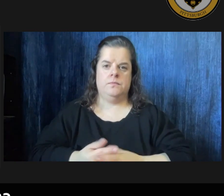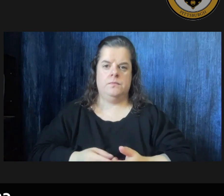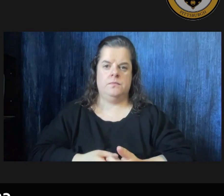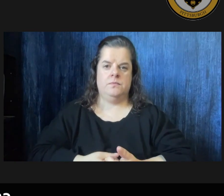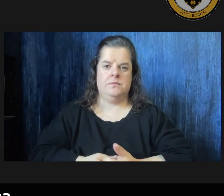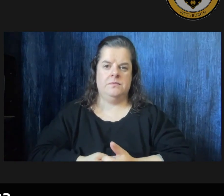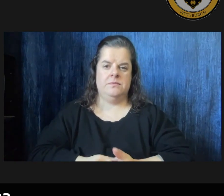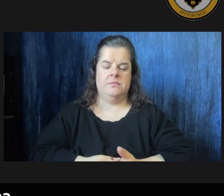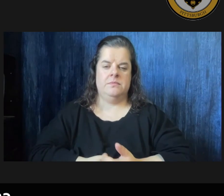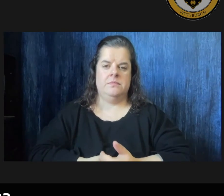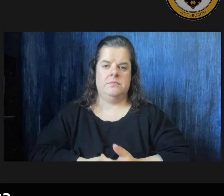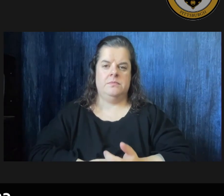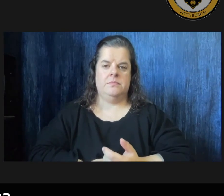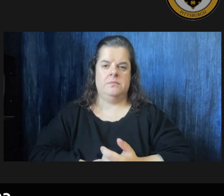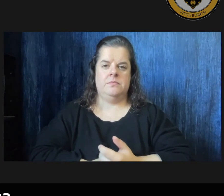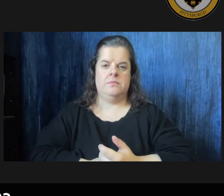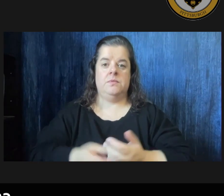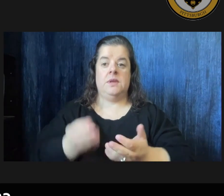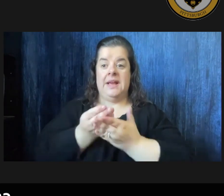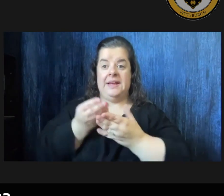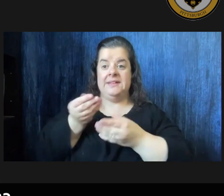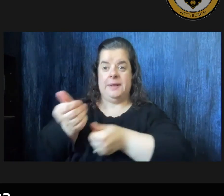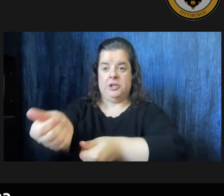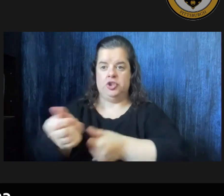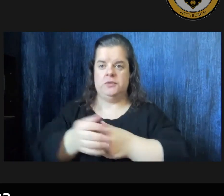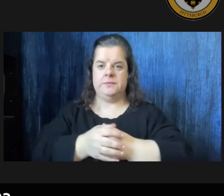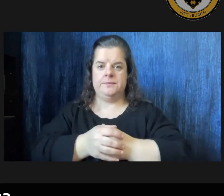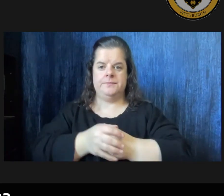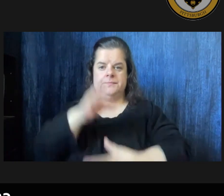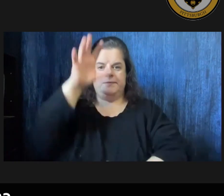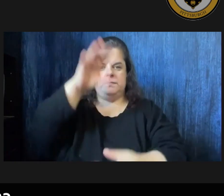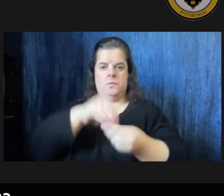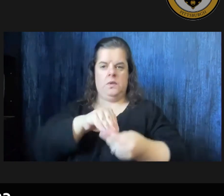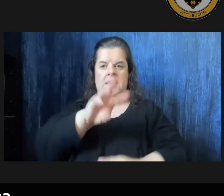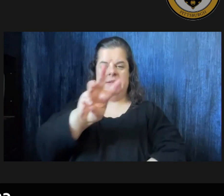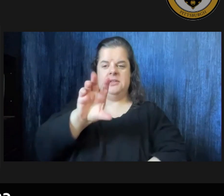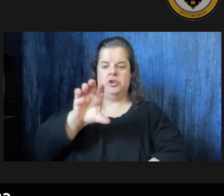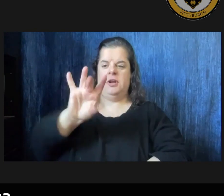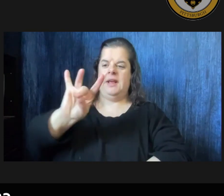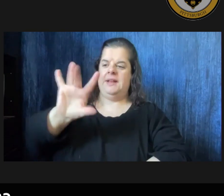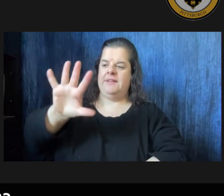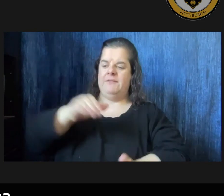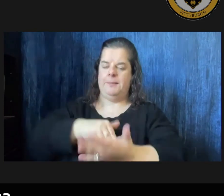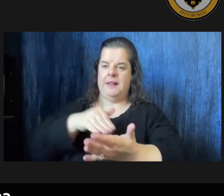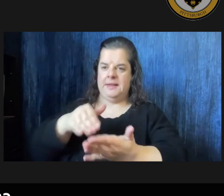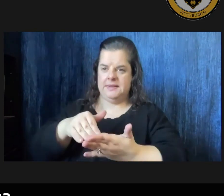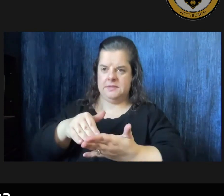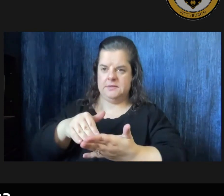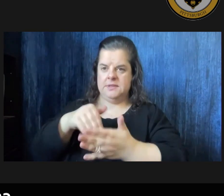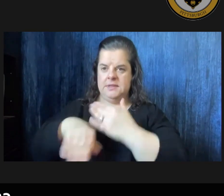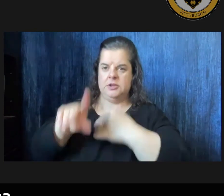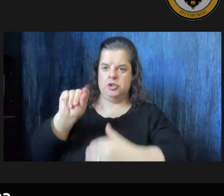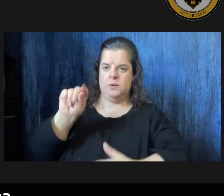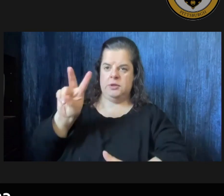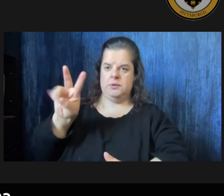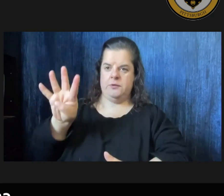now let's move on to expenditures which total 685 million dollars in 2024